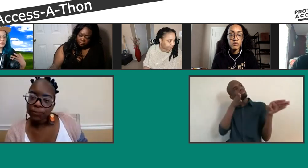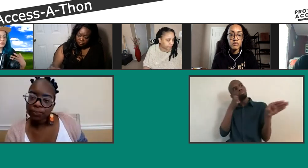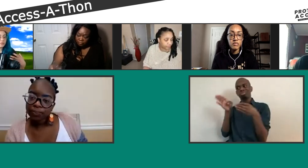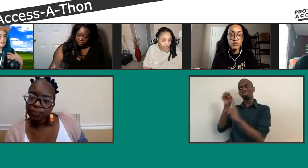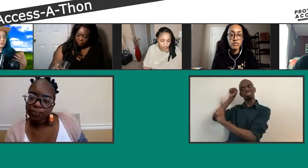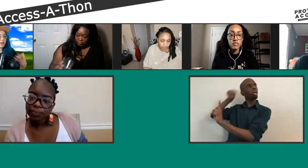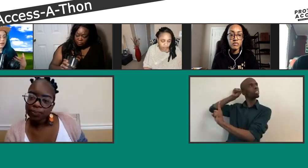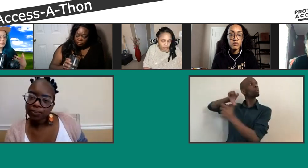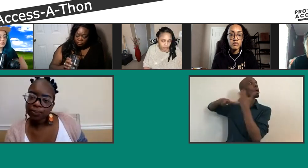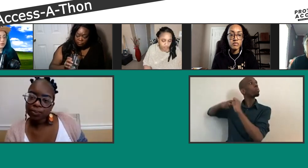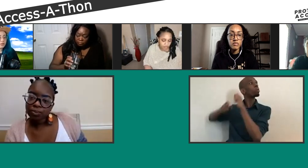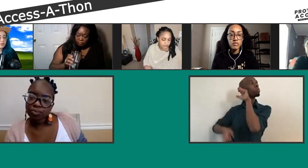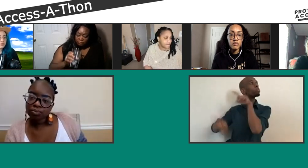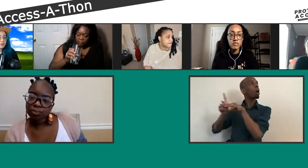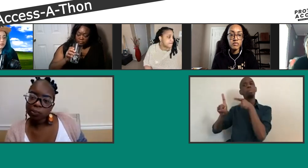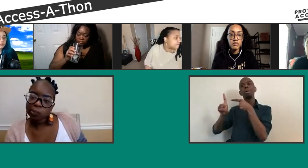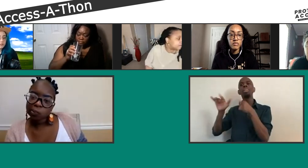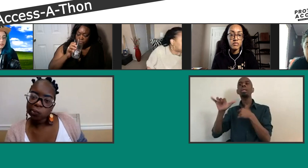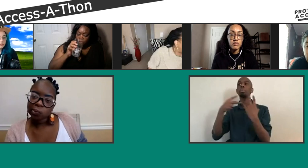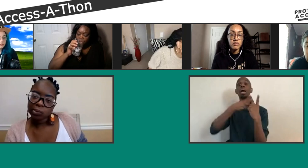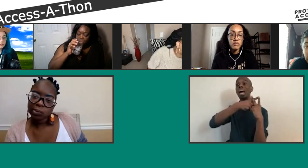like to, um, to shout out before we close?